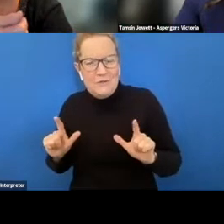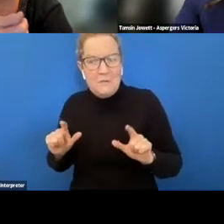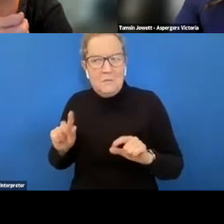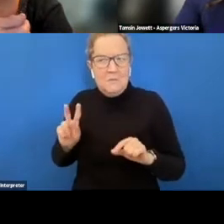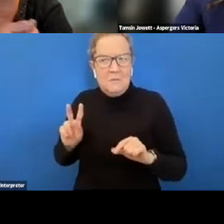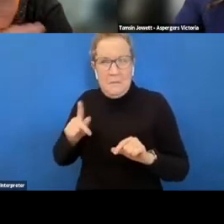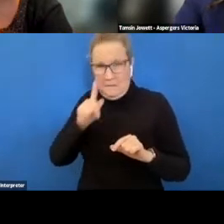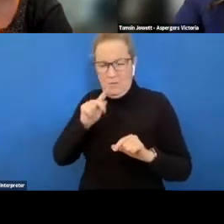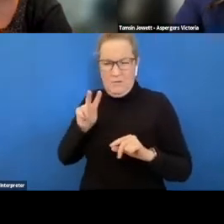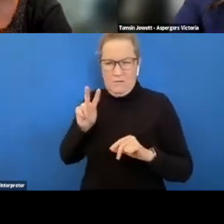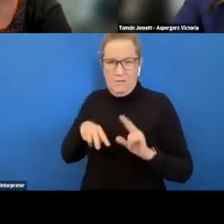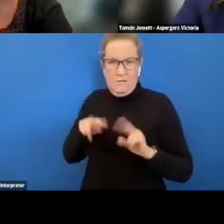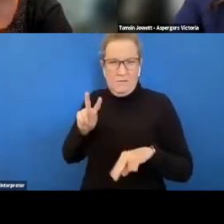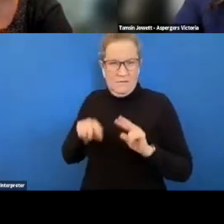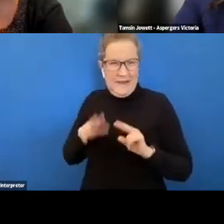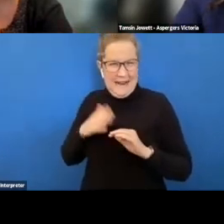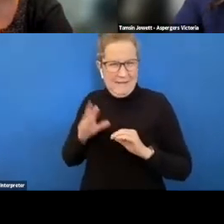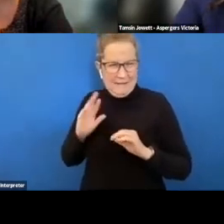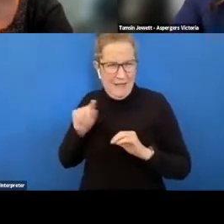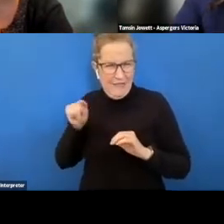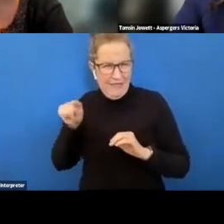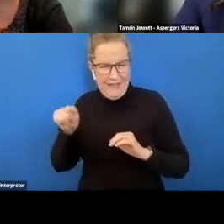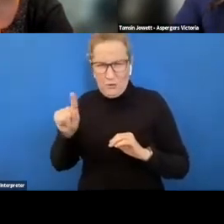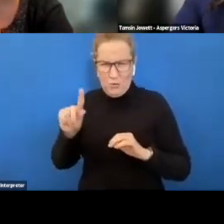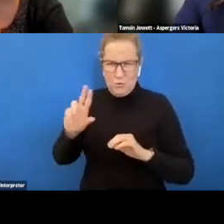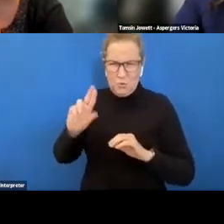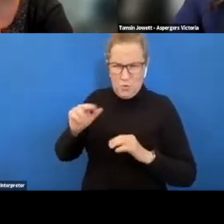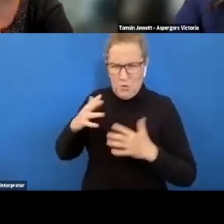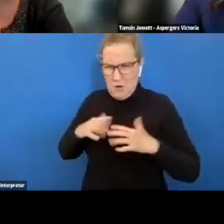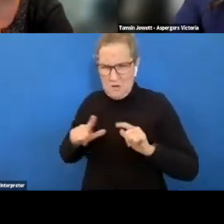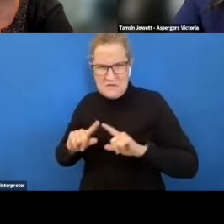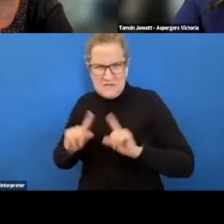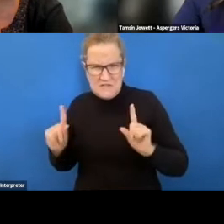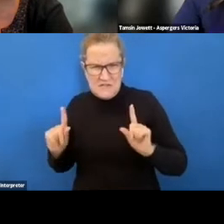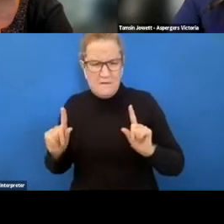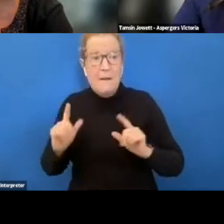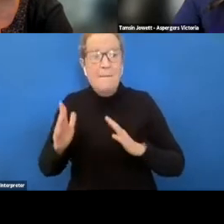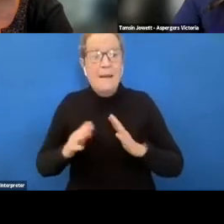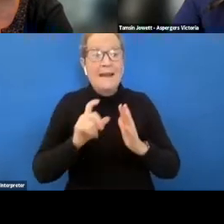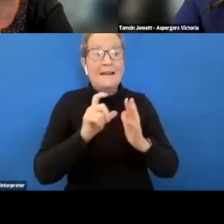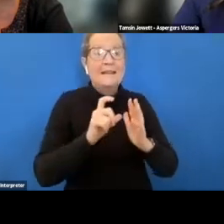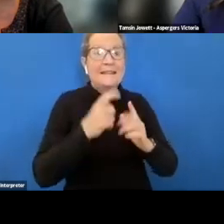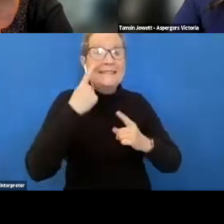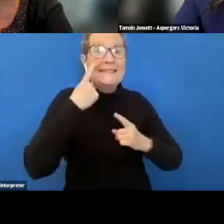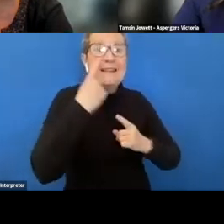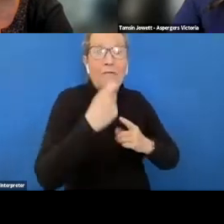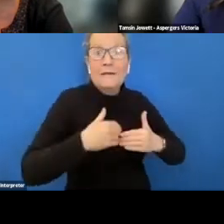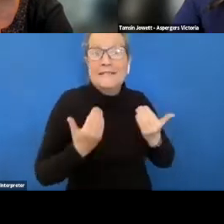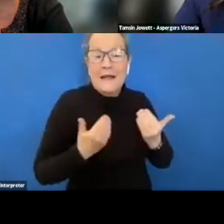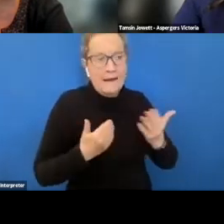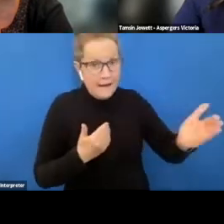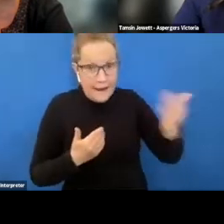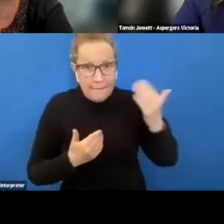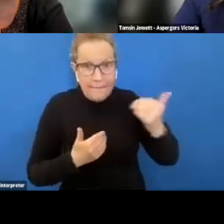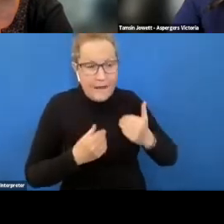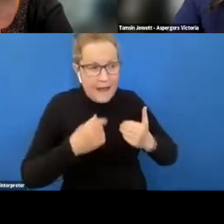expect for what they're saying um so just getting them to do the job and um actually perform how it is in